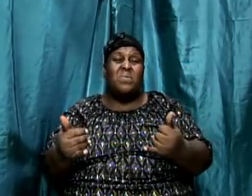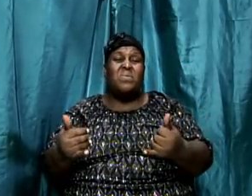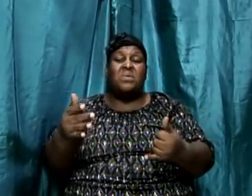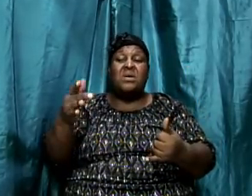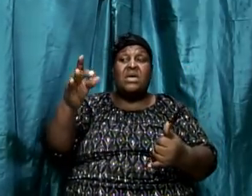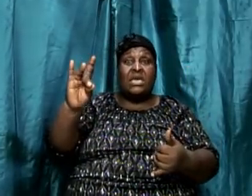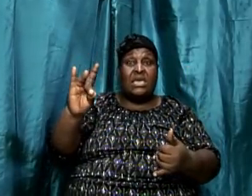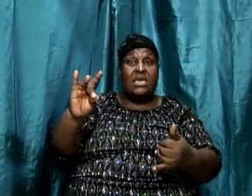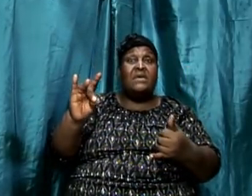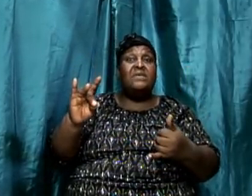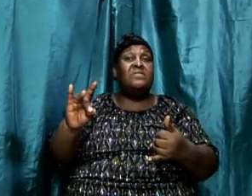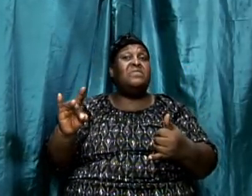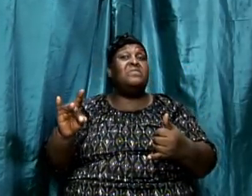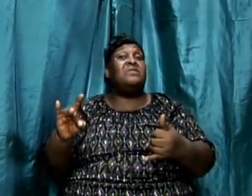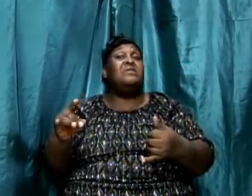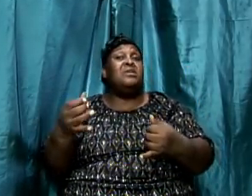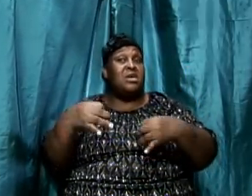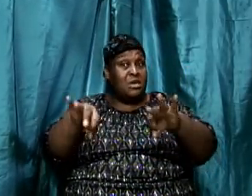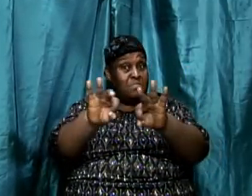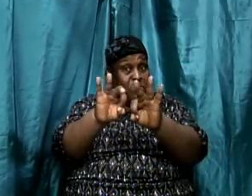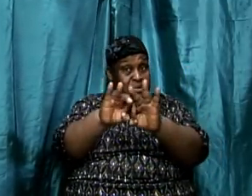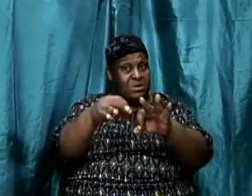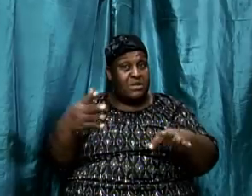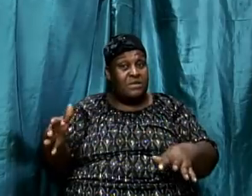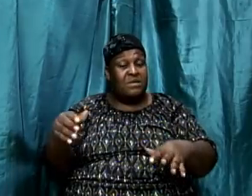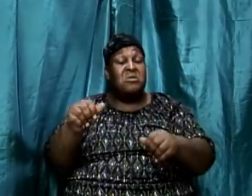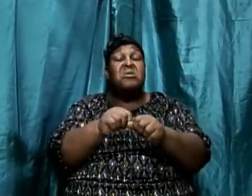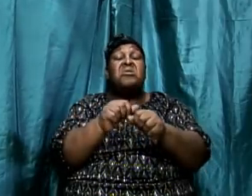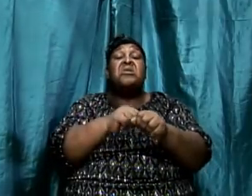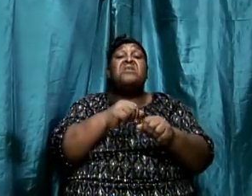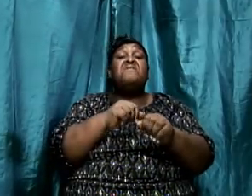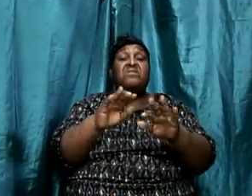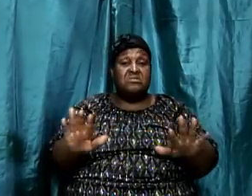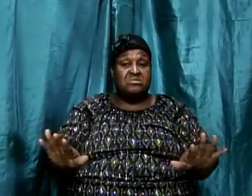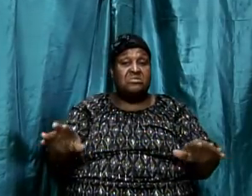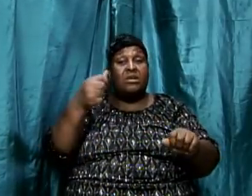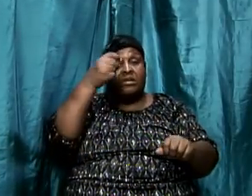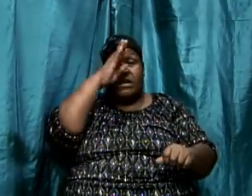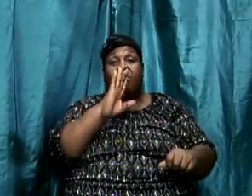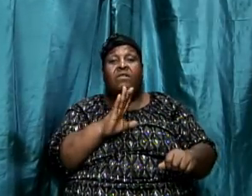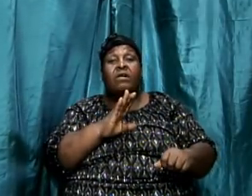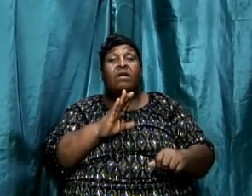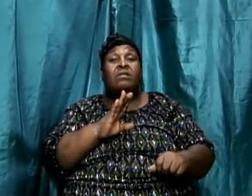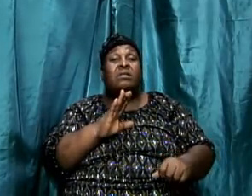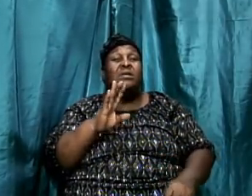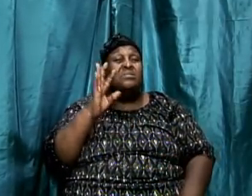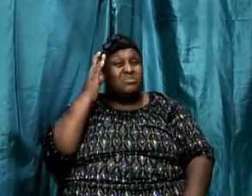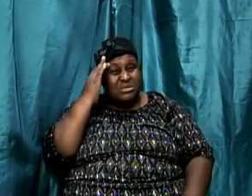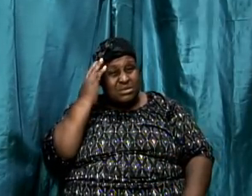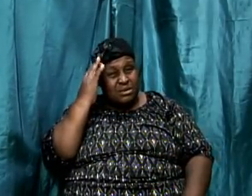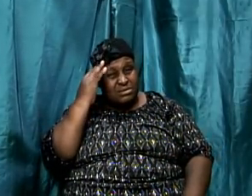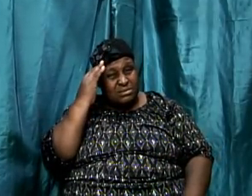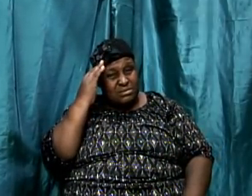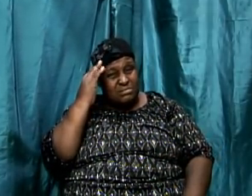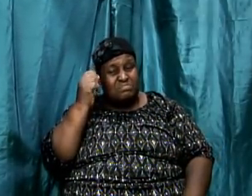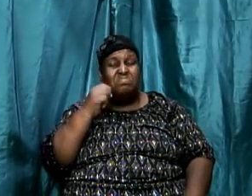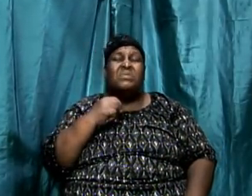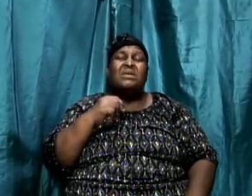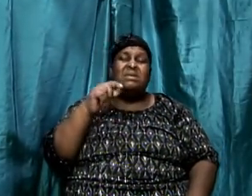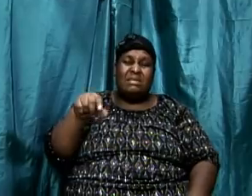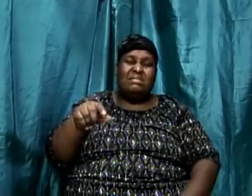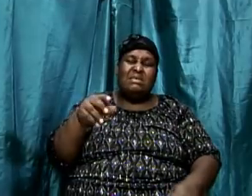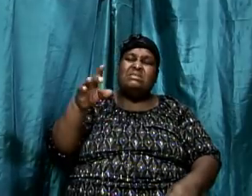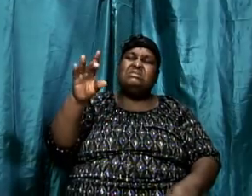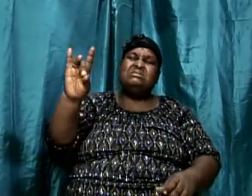basic things that every child of God should take into consideration. And as I said before, these eight steps are not exhaustive. They're not